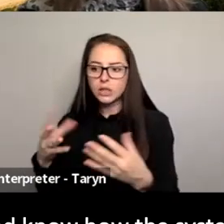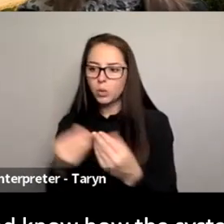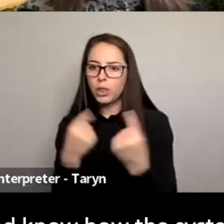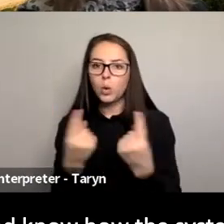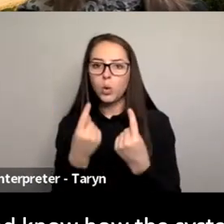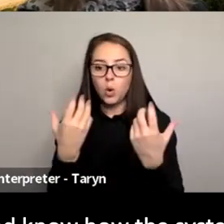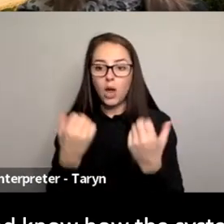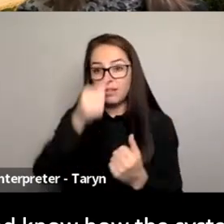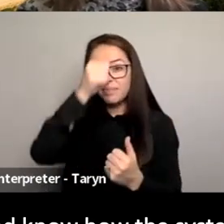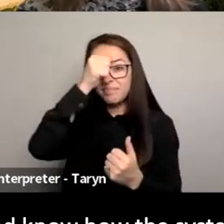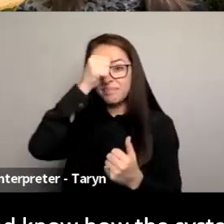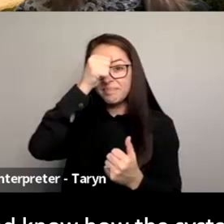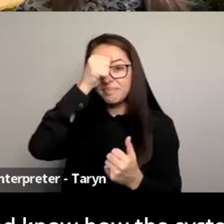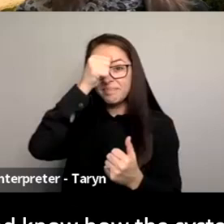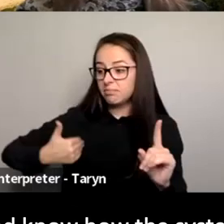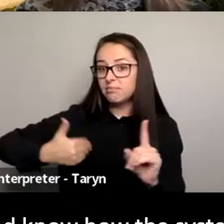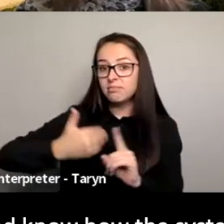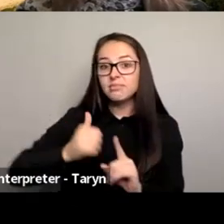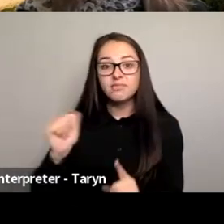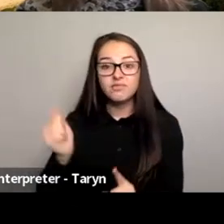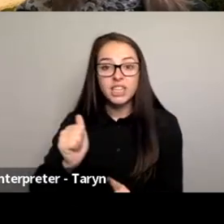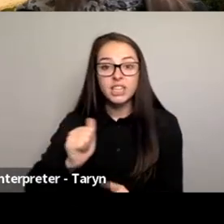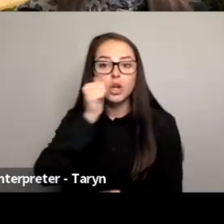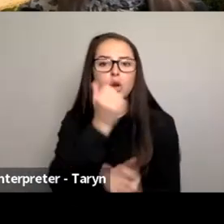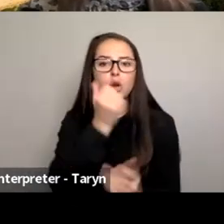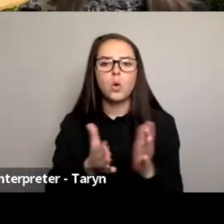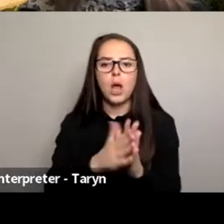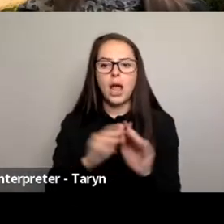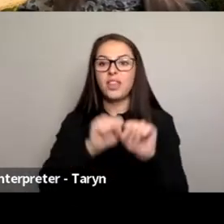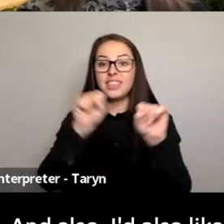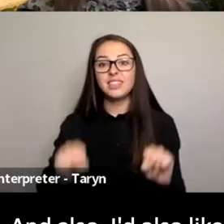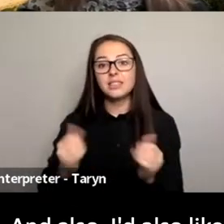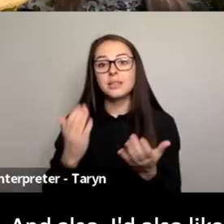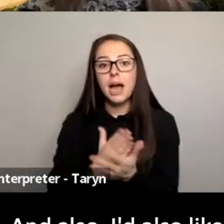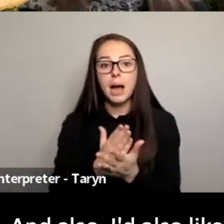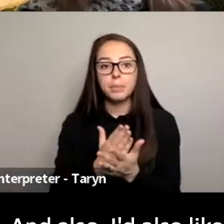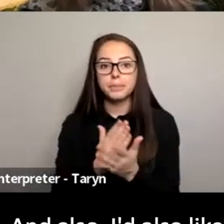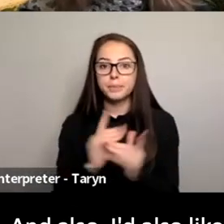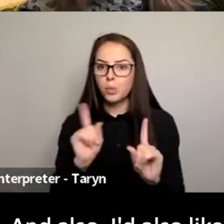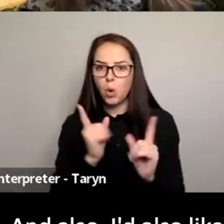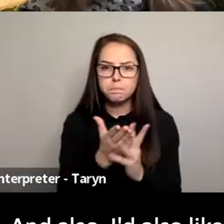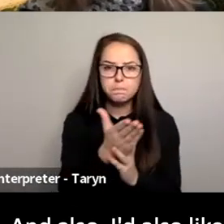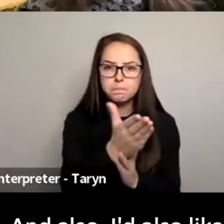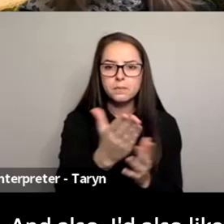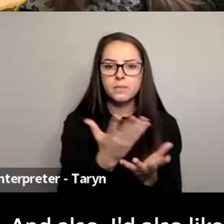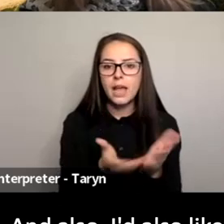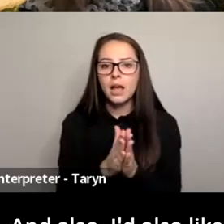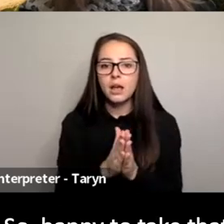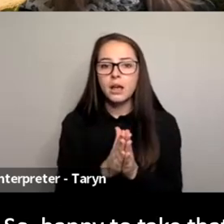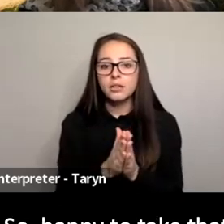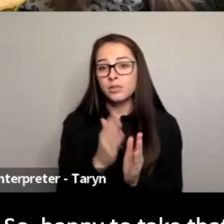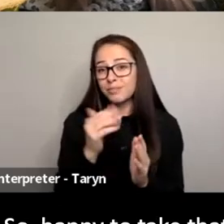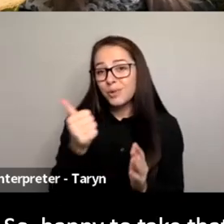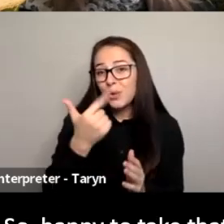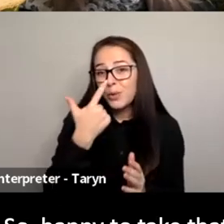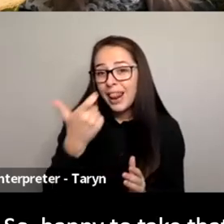know how the systems work on the ground as well. So good luck in your endeavours. And also, I'd also like just to shout out as well.